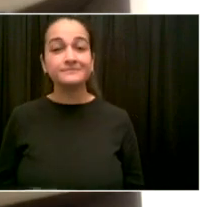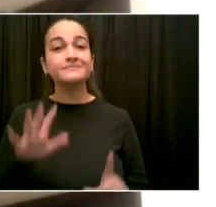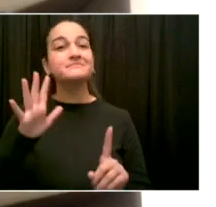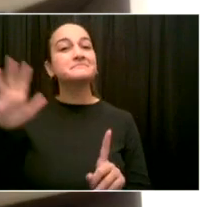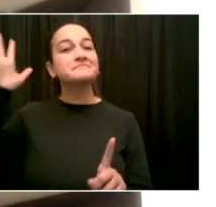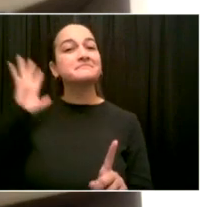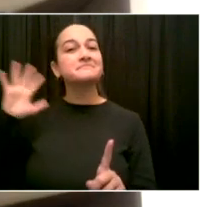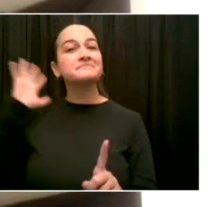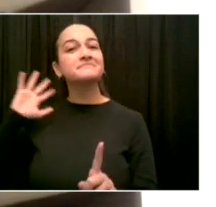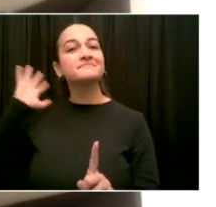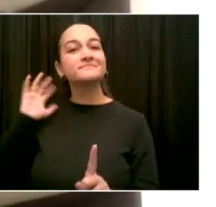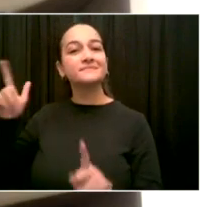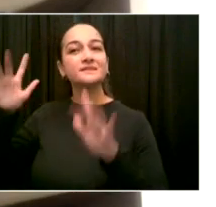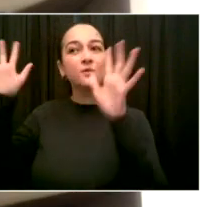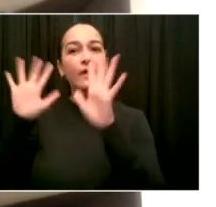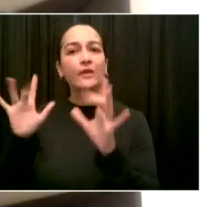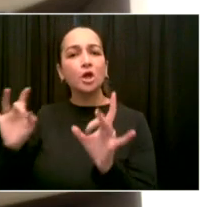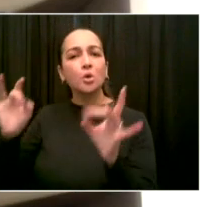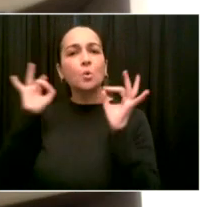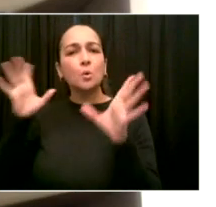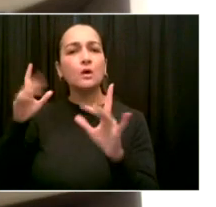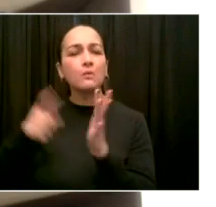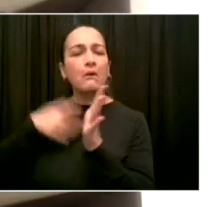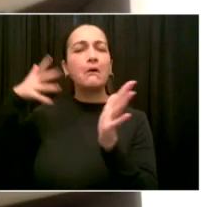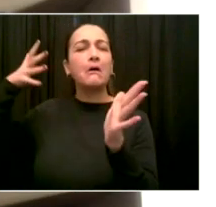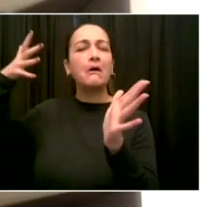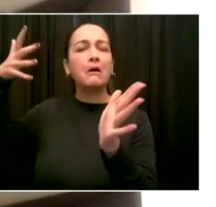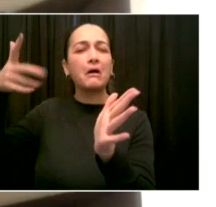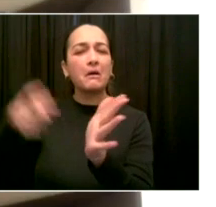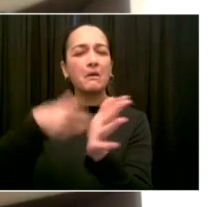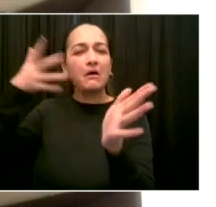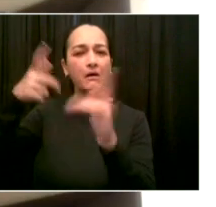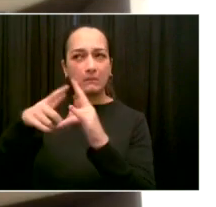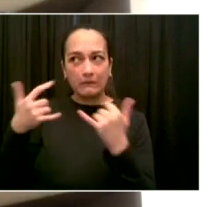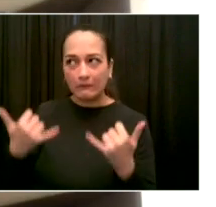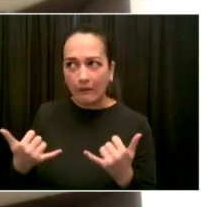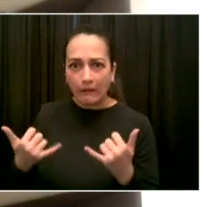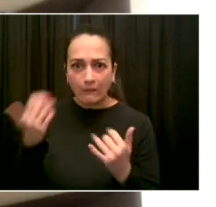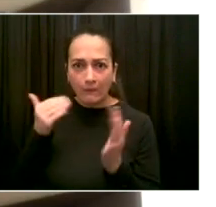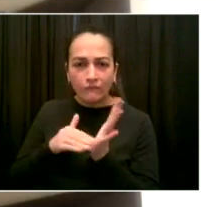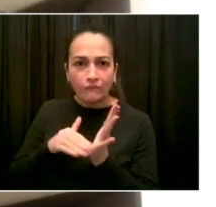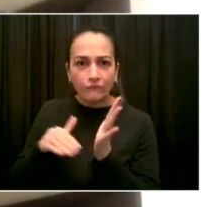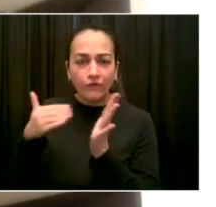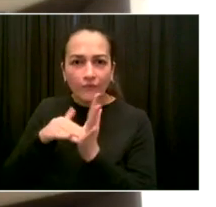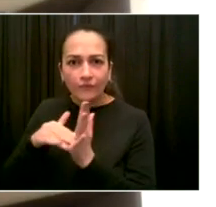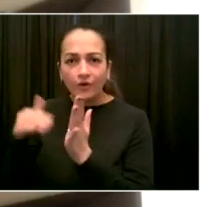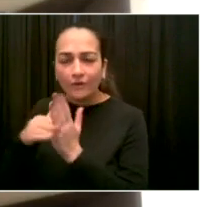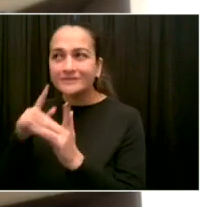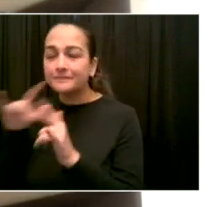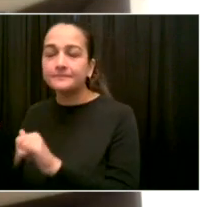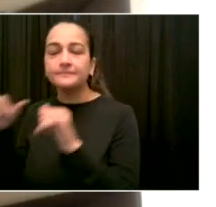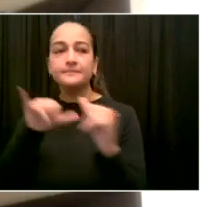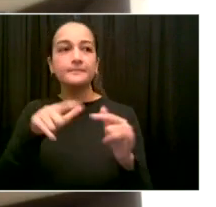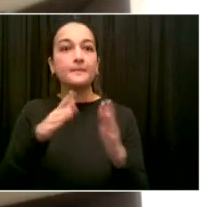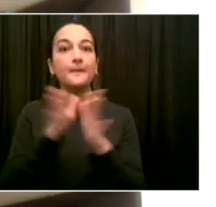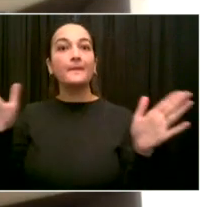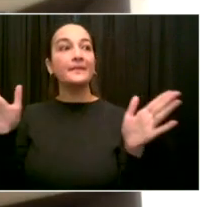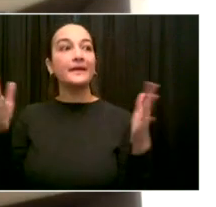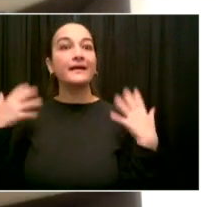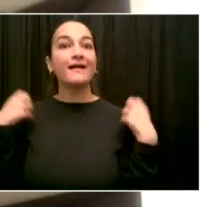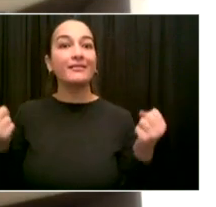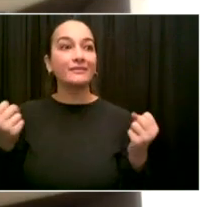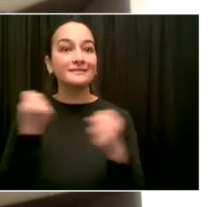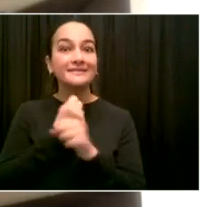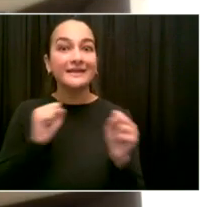And we have to learn from our experience with COVID-19 to do everything we can to be